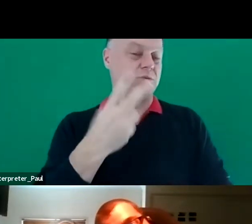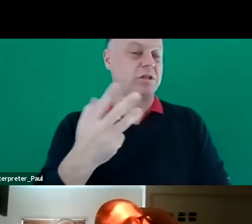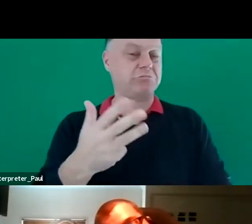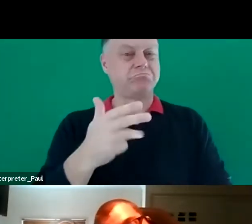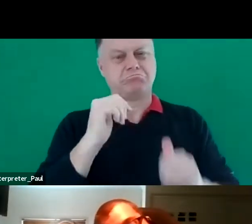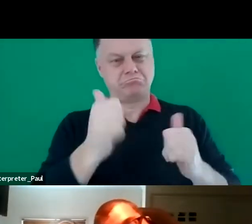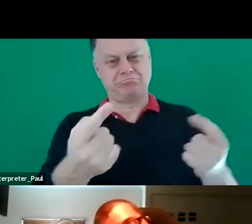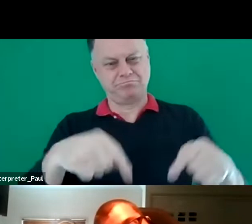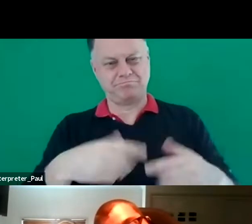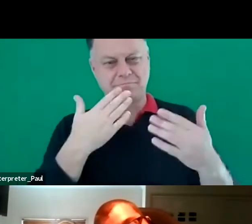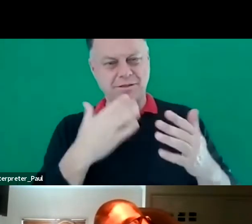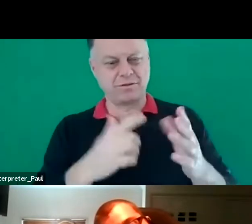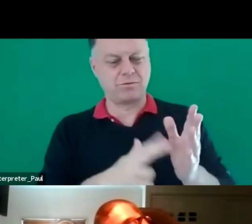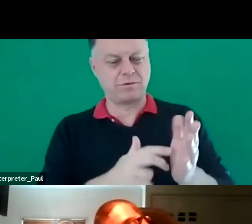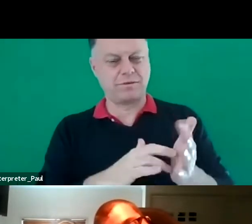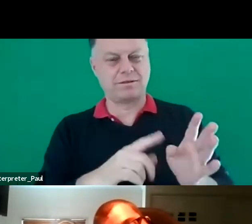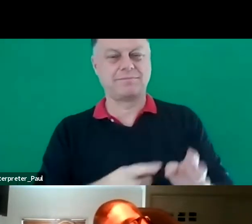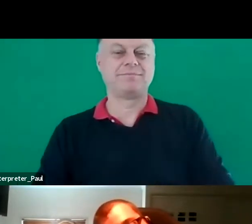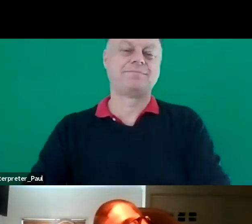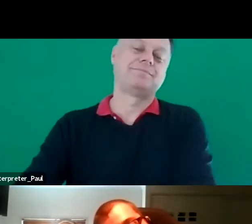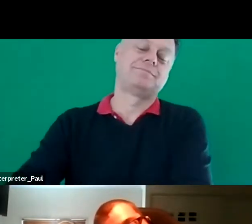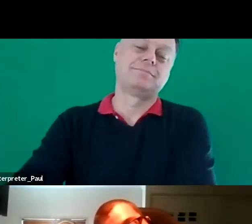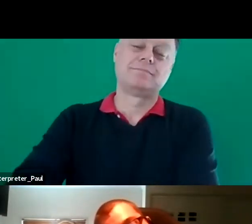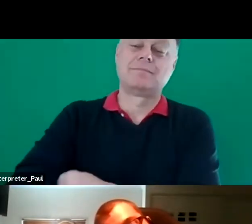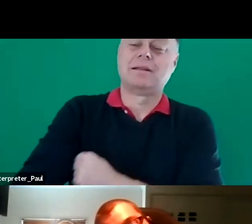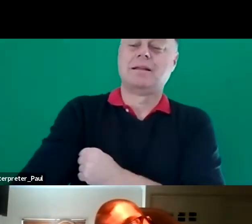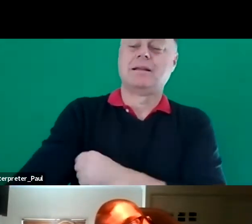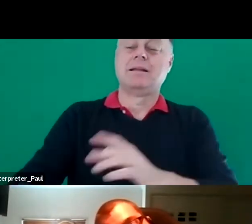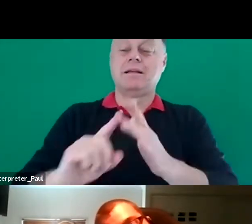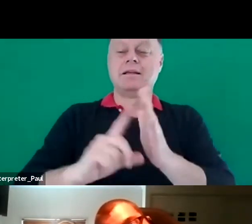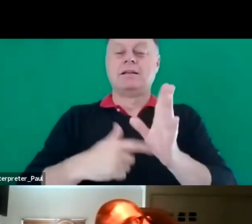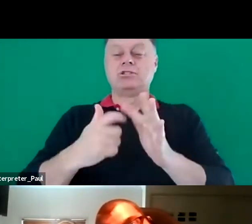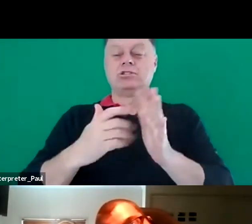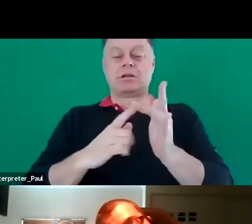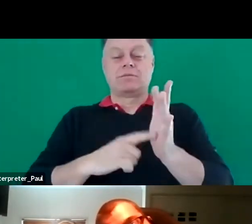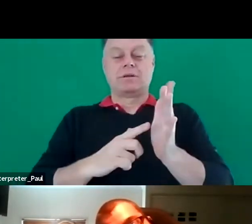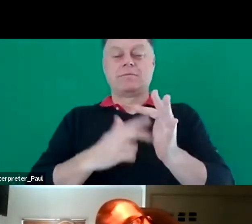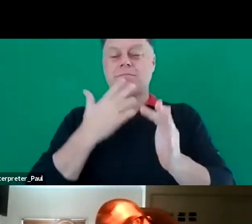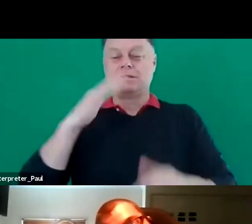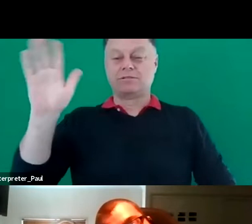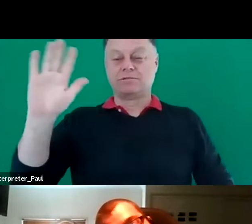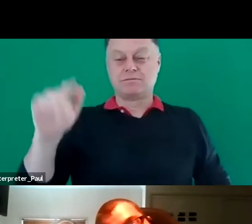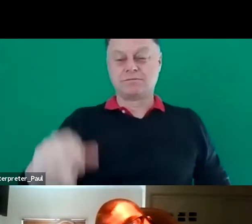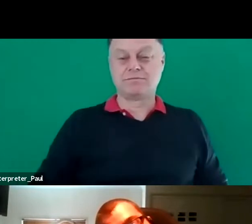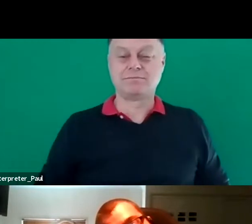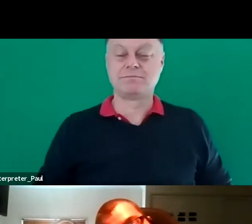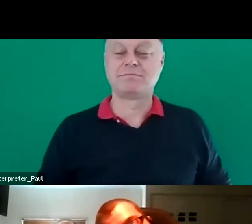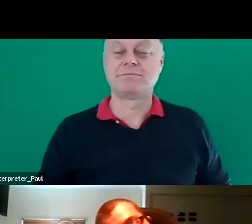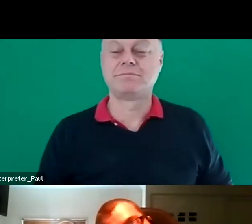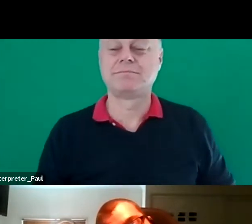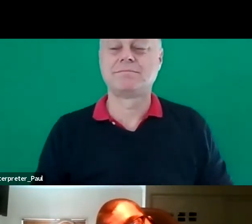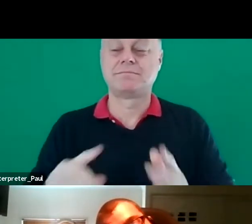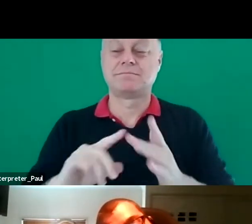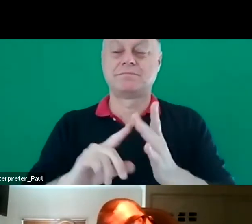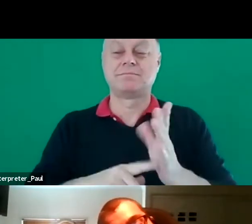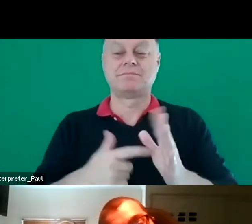So great to have you here. Thank you, Anthony. Anthony Anthony Brussow. is our next panelist. Please give us a wave, Jack. Jack is